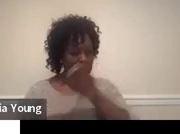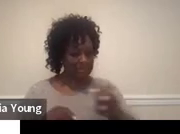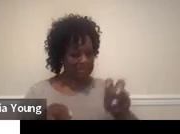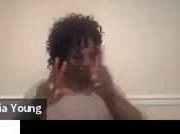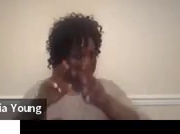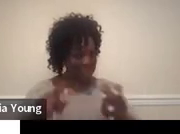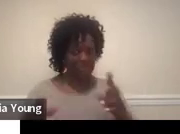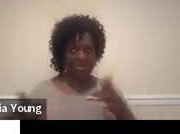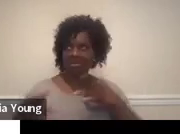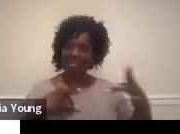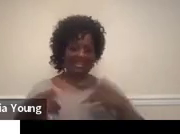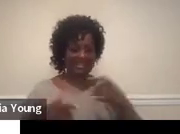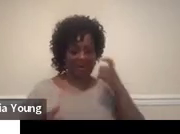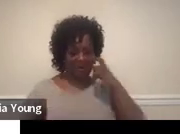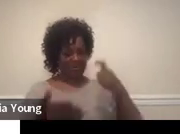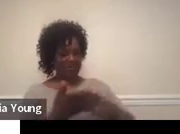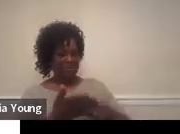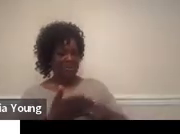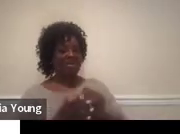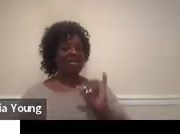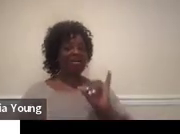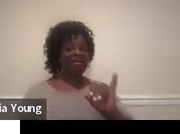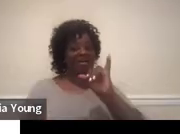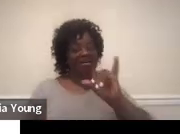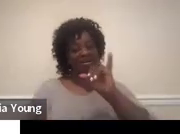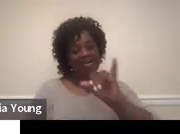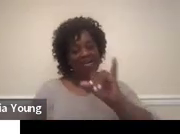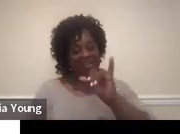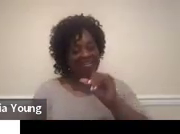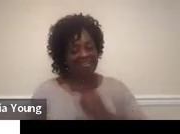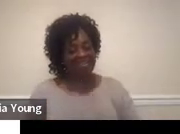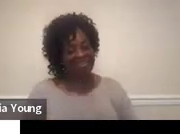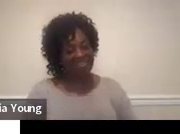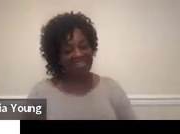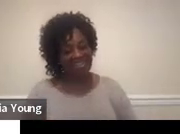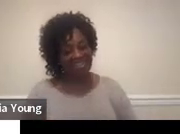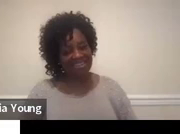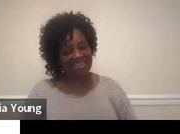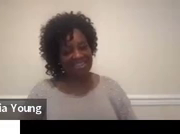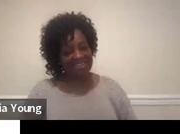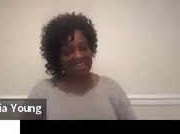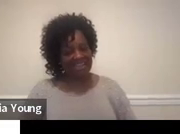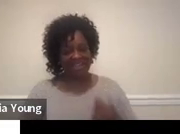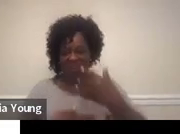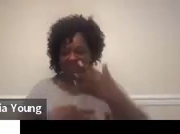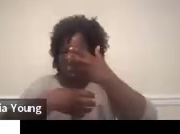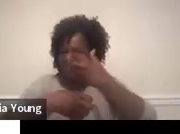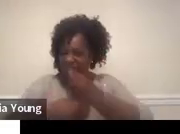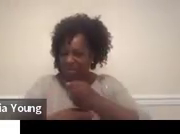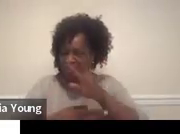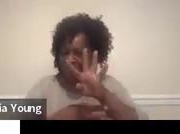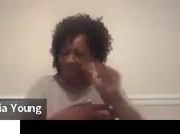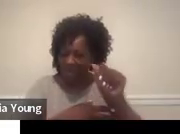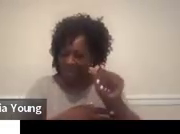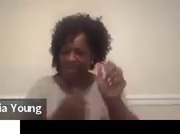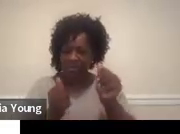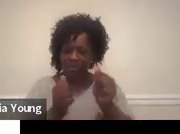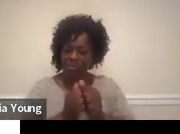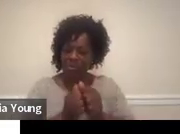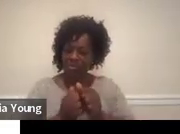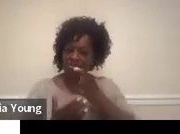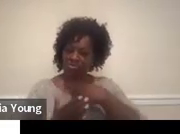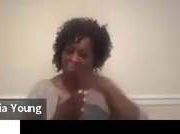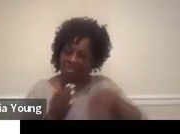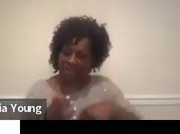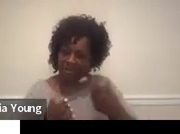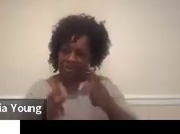get excited at the table and we're like, ah. Let's put a little summary in 4A with the rest of the results of all